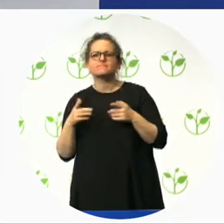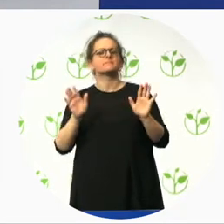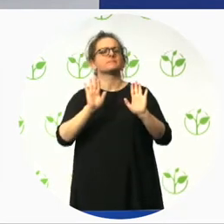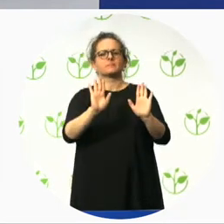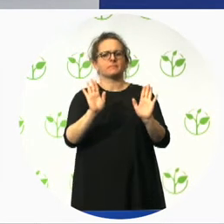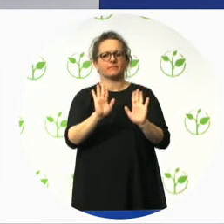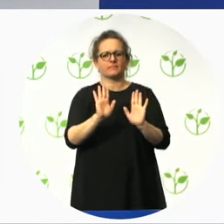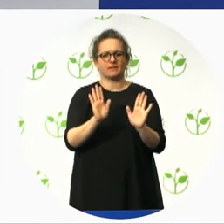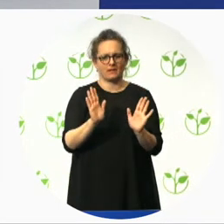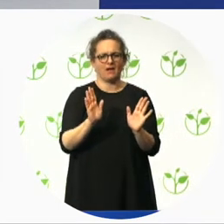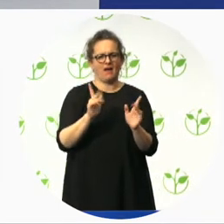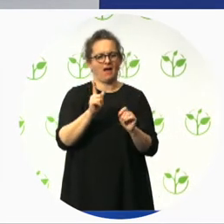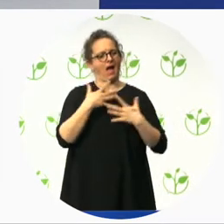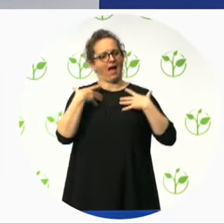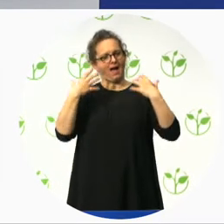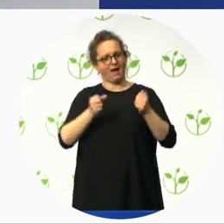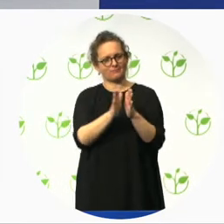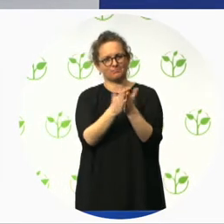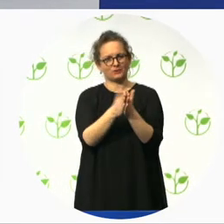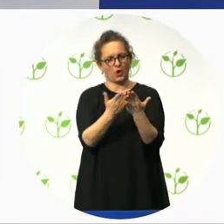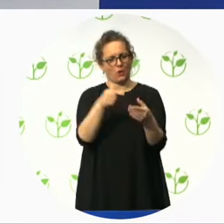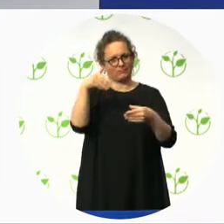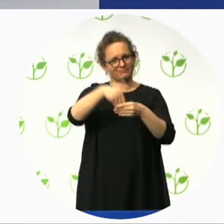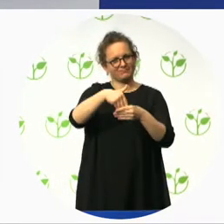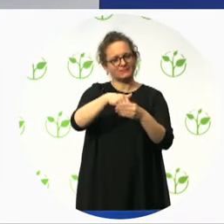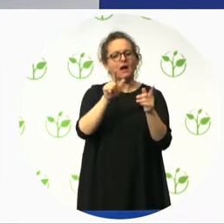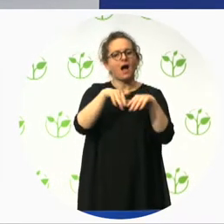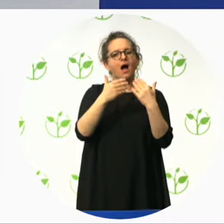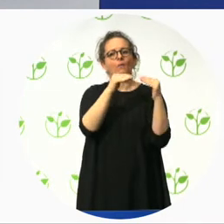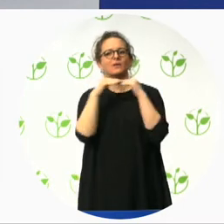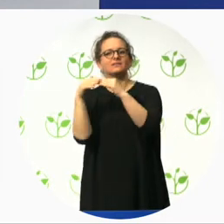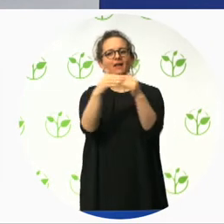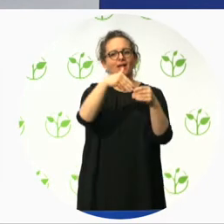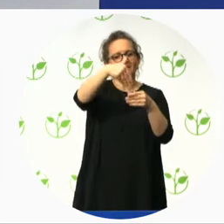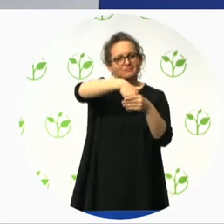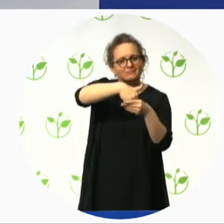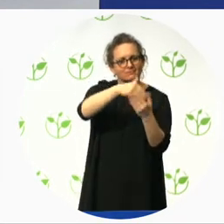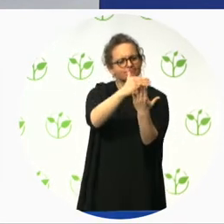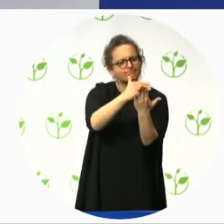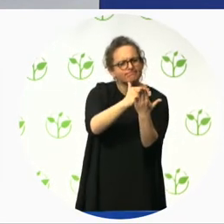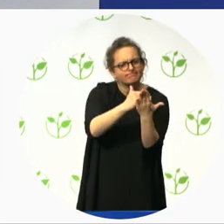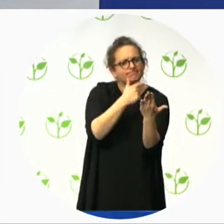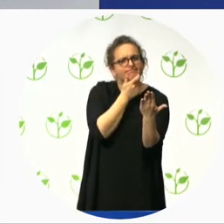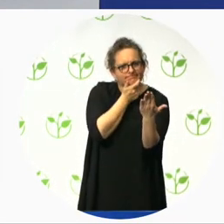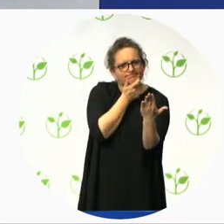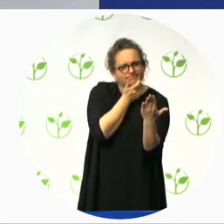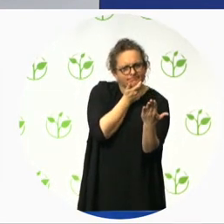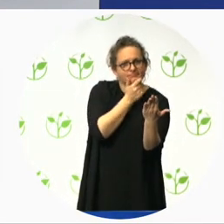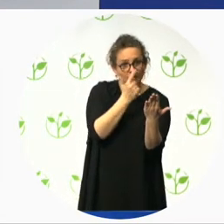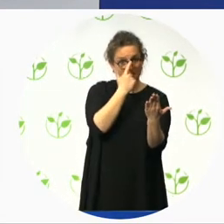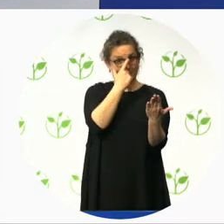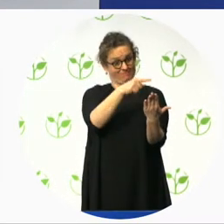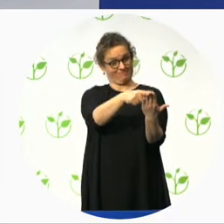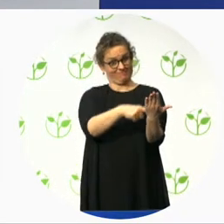in this online educational course. Gates, through the government of Ontario's Enabling Change Funding Program developed